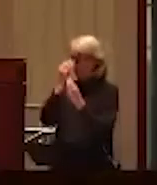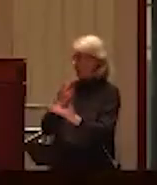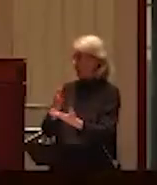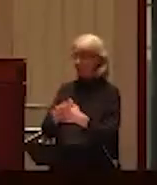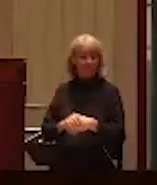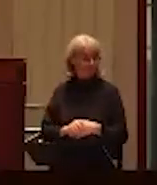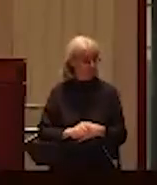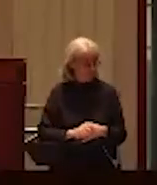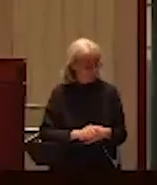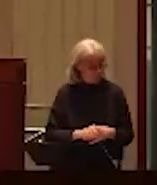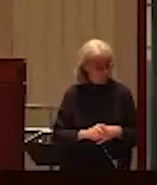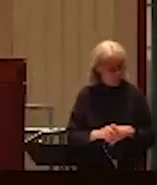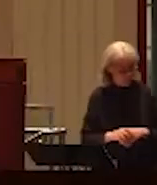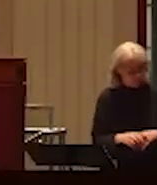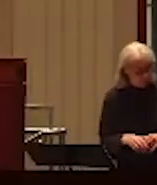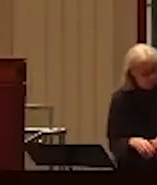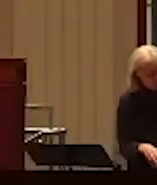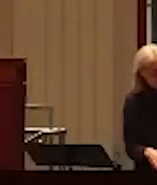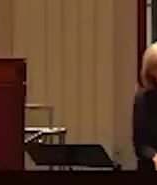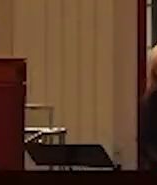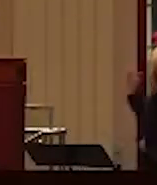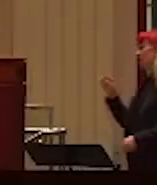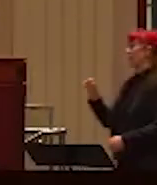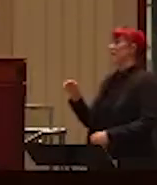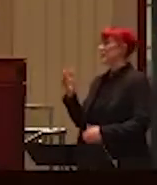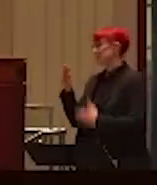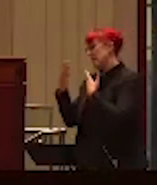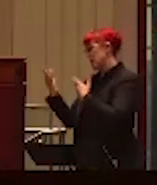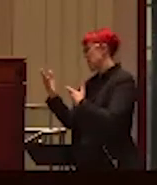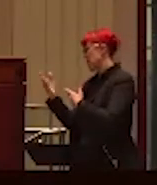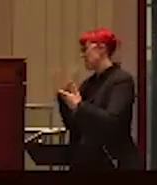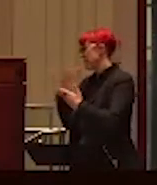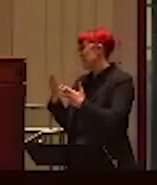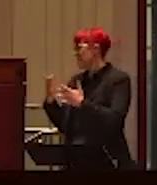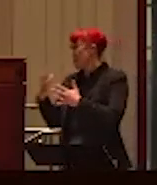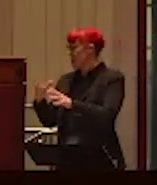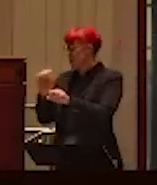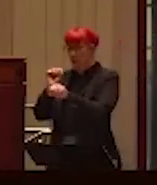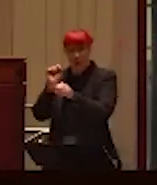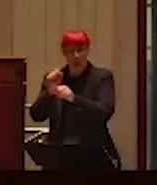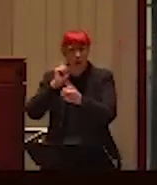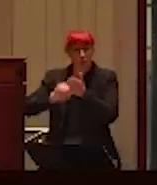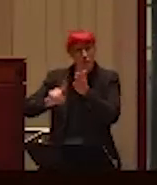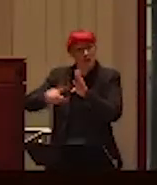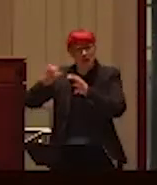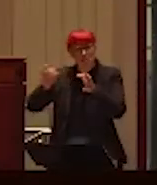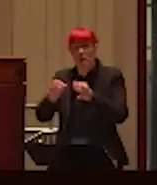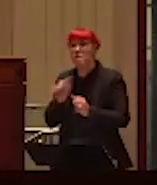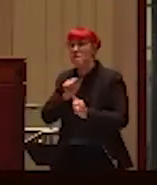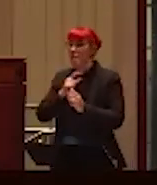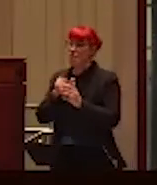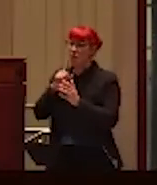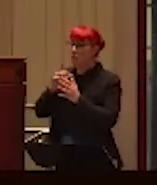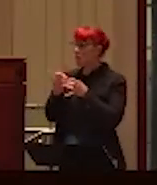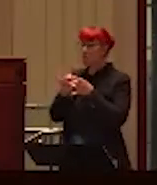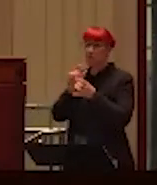Thanks, Alexandra. Yeah. Thanks for going over all your work so I don't have to repeat it. It's fantastic